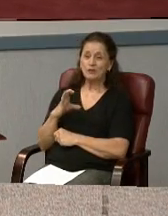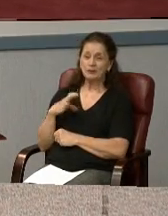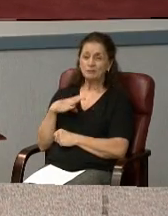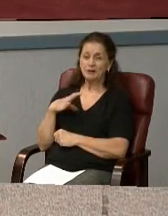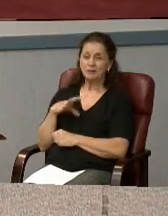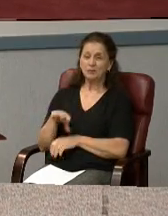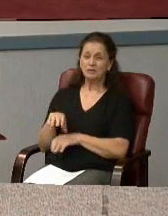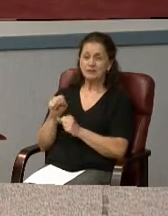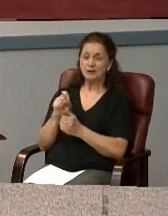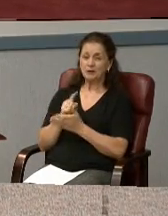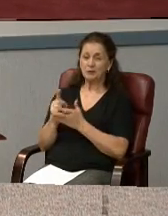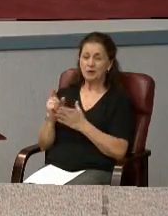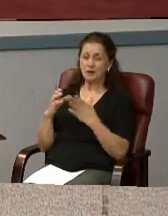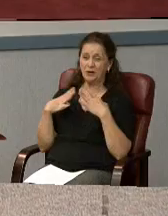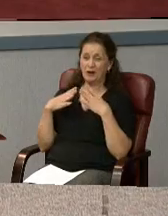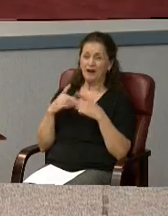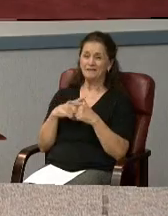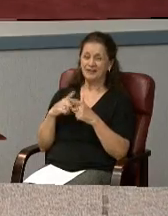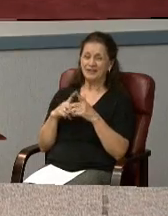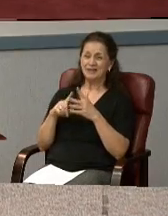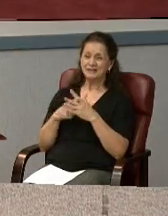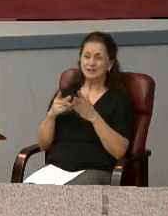week off and then start planning for next year.